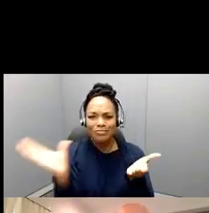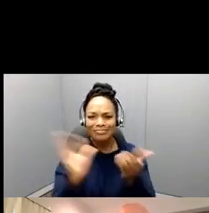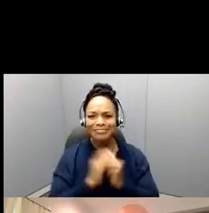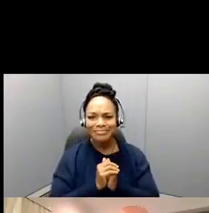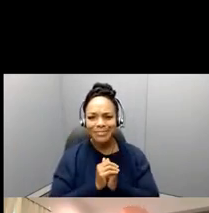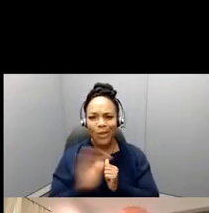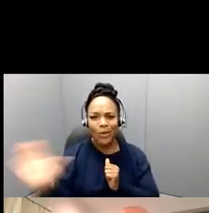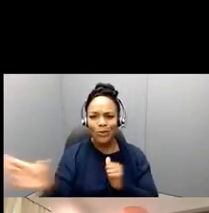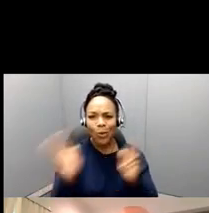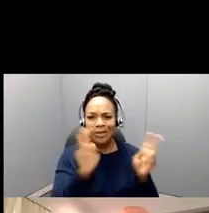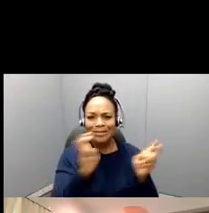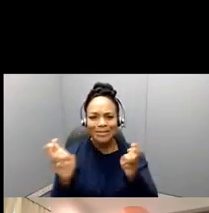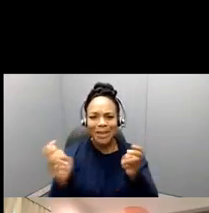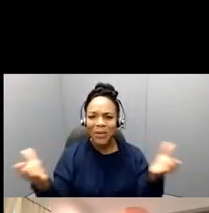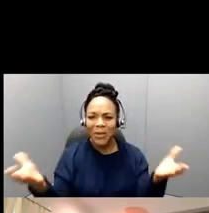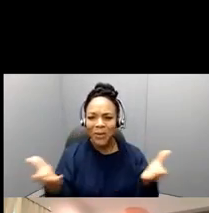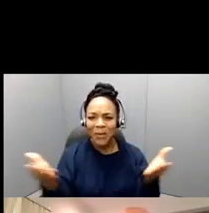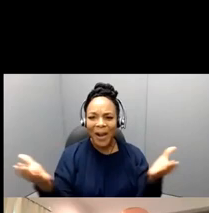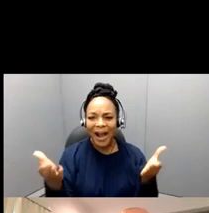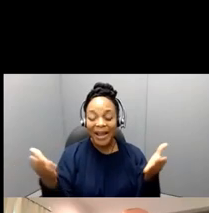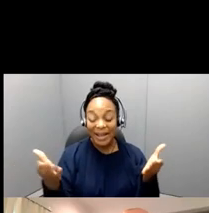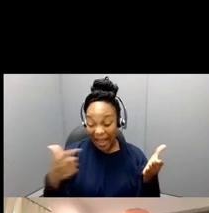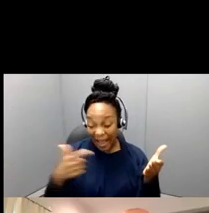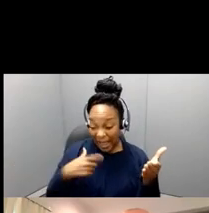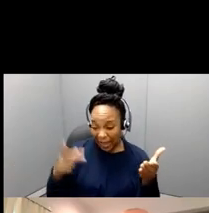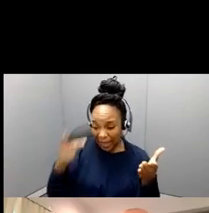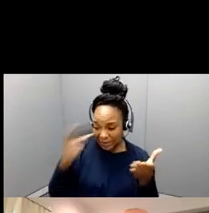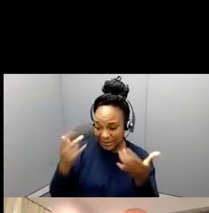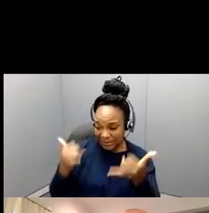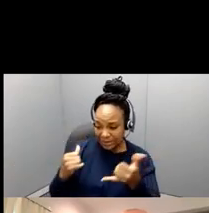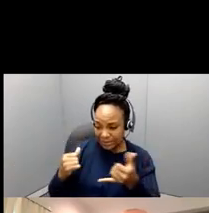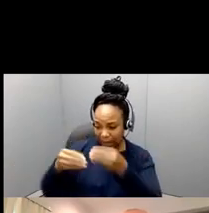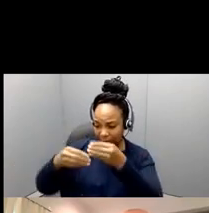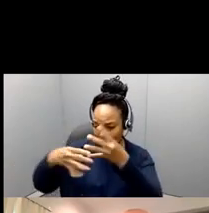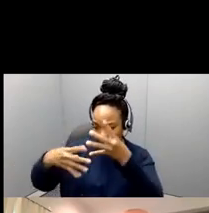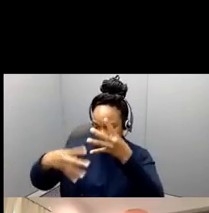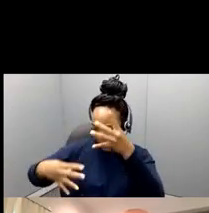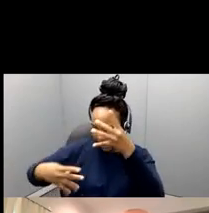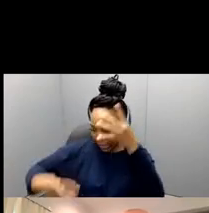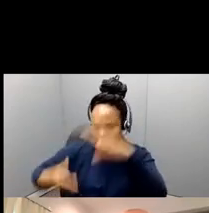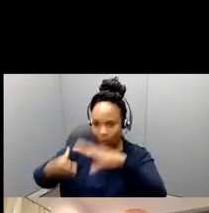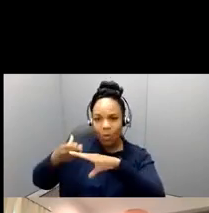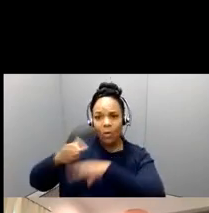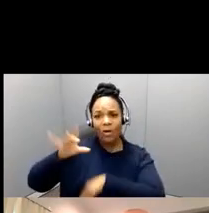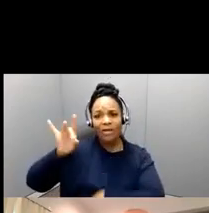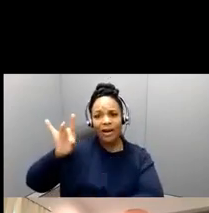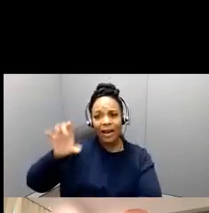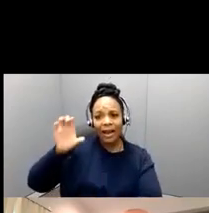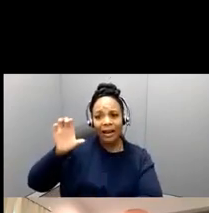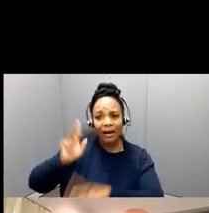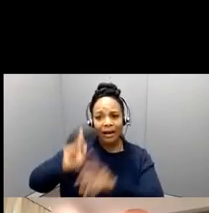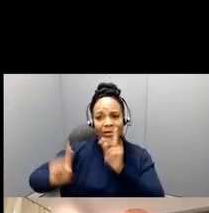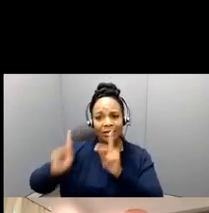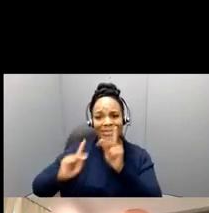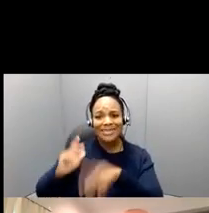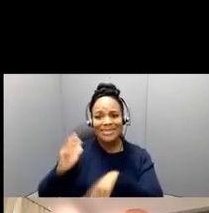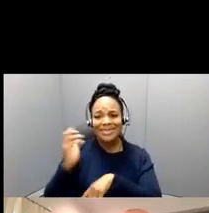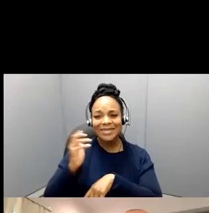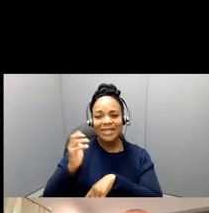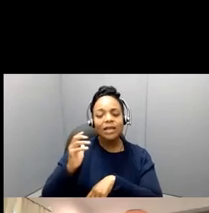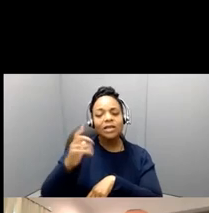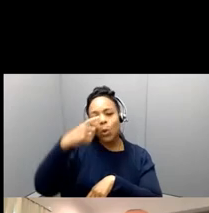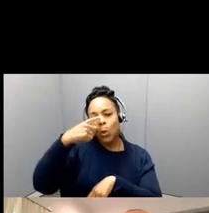seeing something like there are over 800 participants on this call right now. So just to take a moment to answer